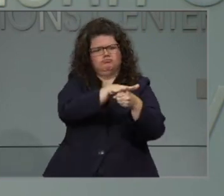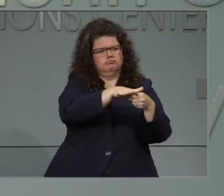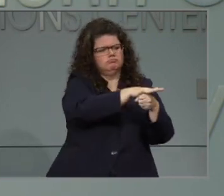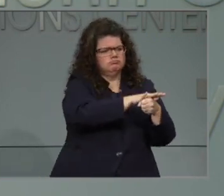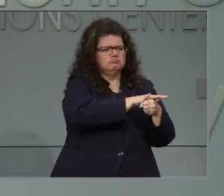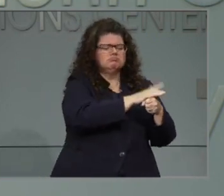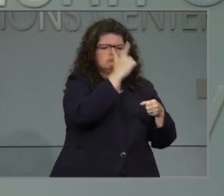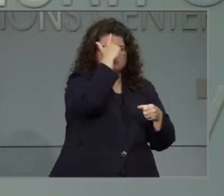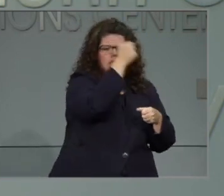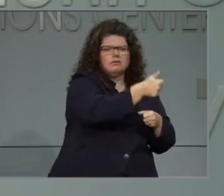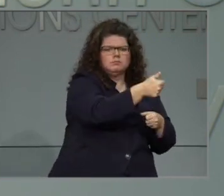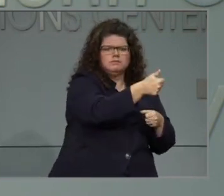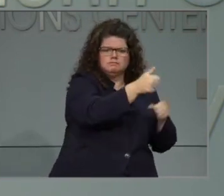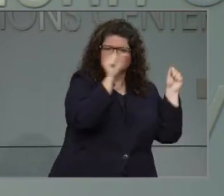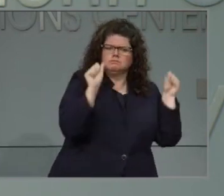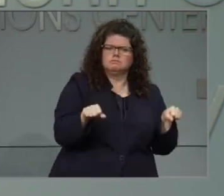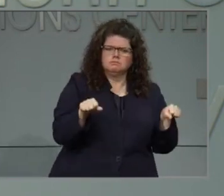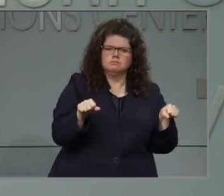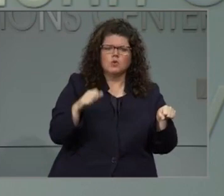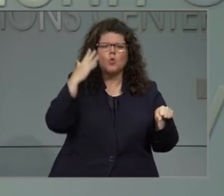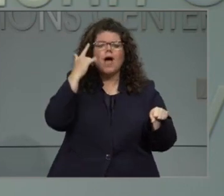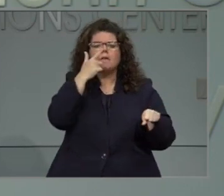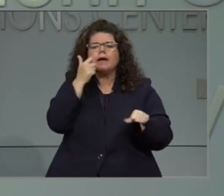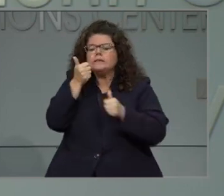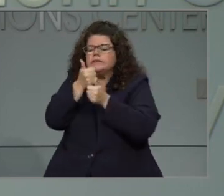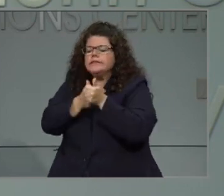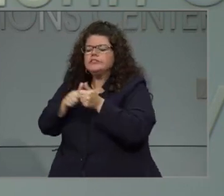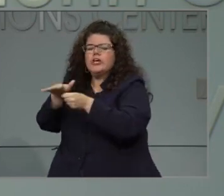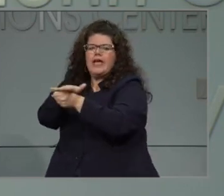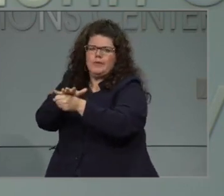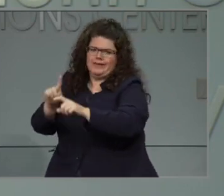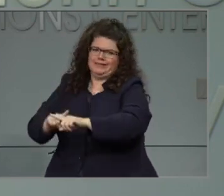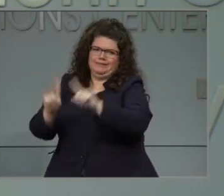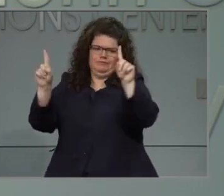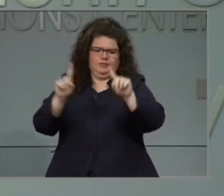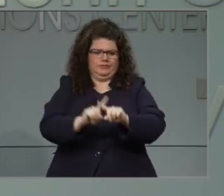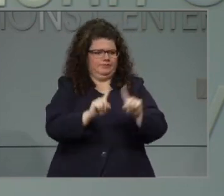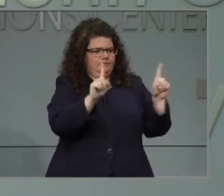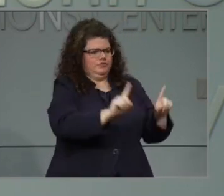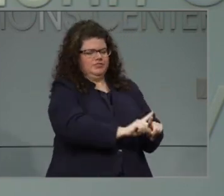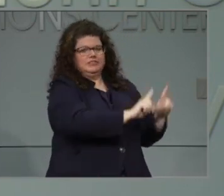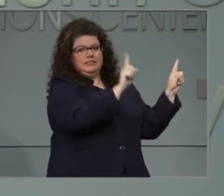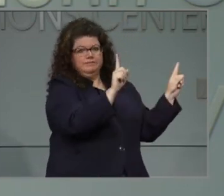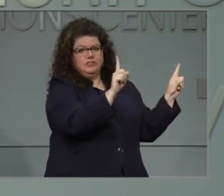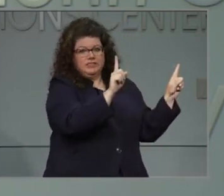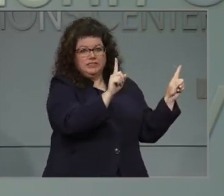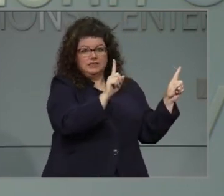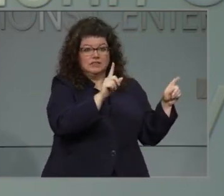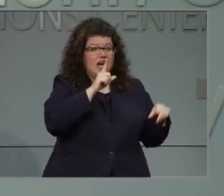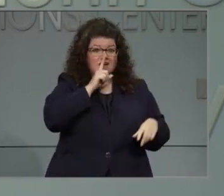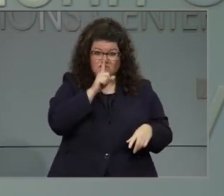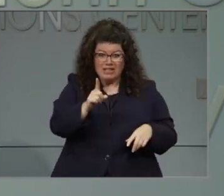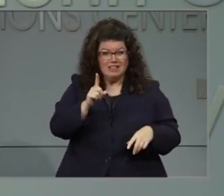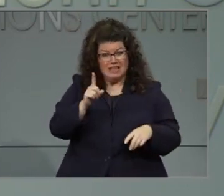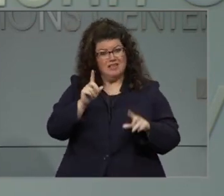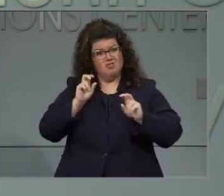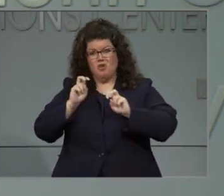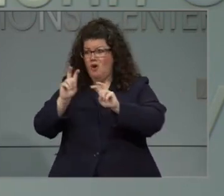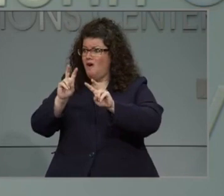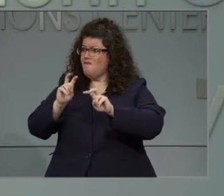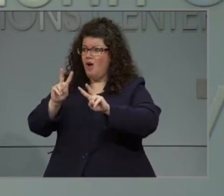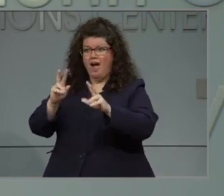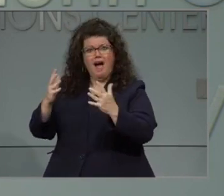their particular areas because their situations may be unique. I look forward to the day